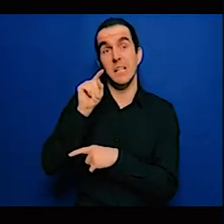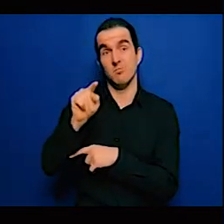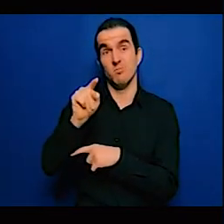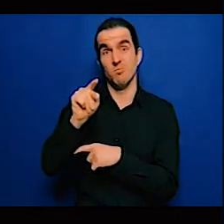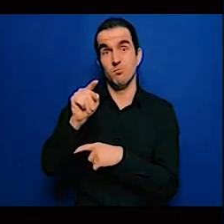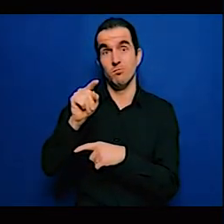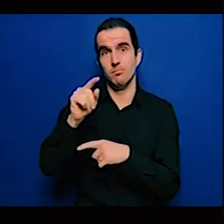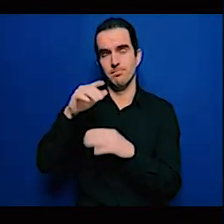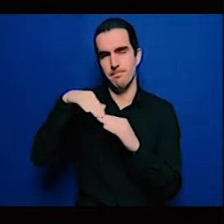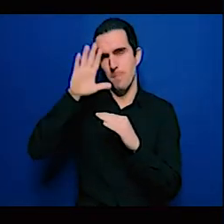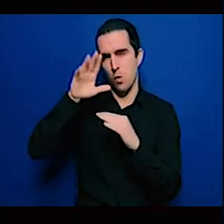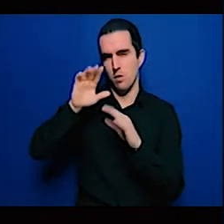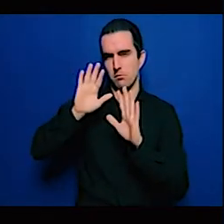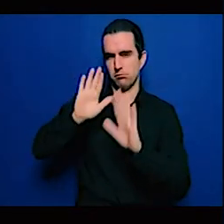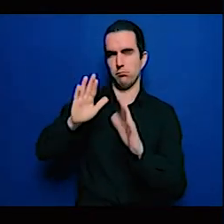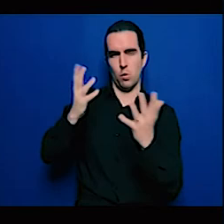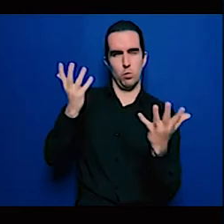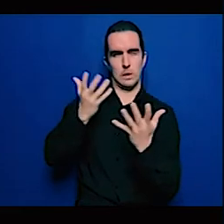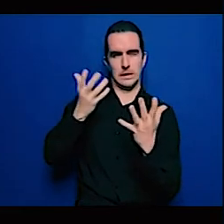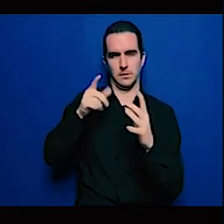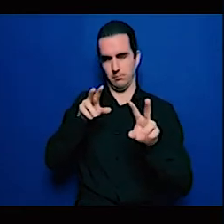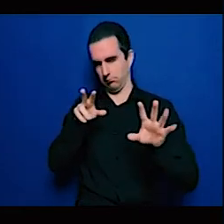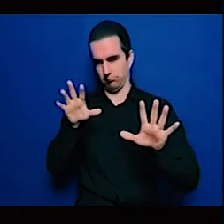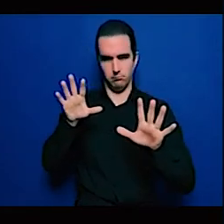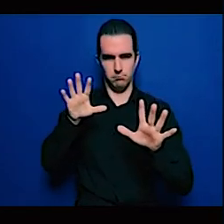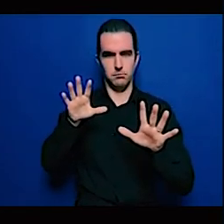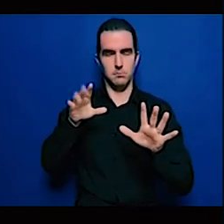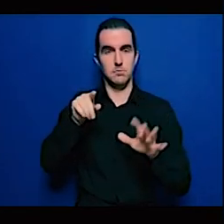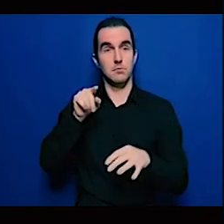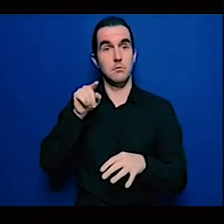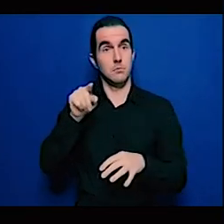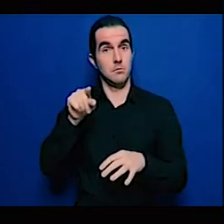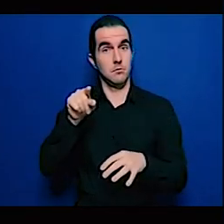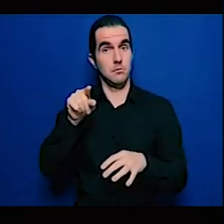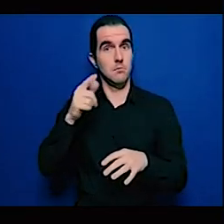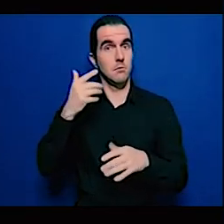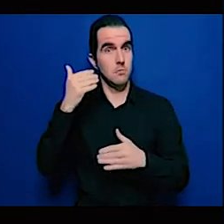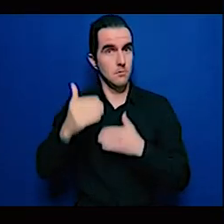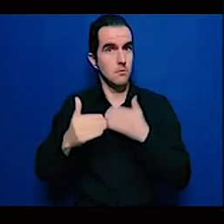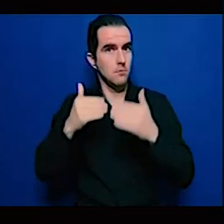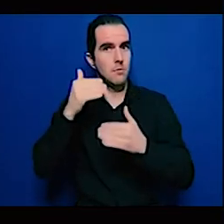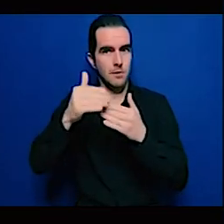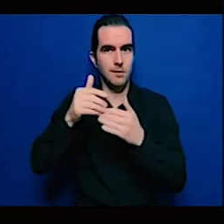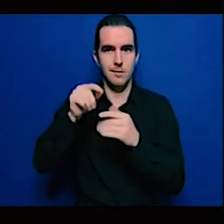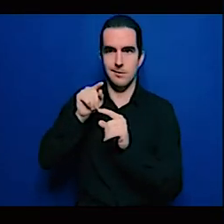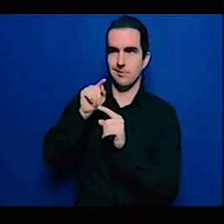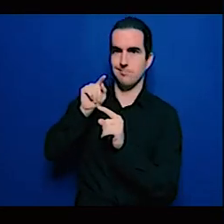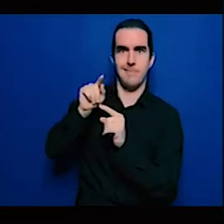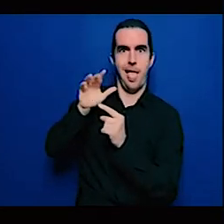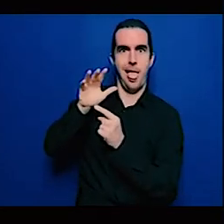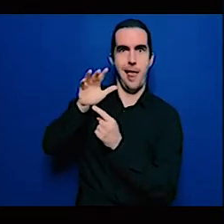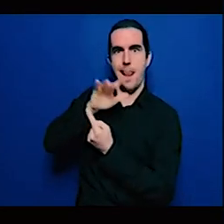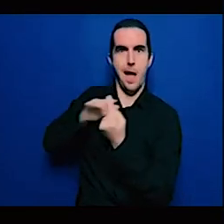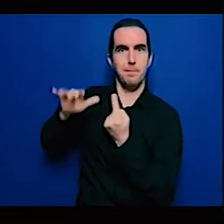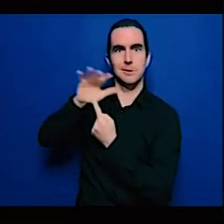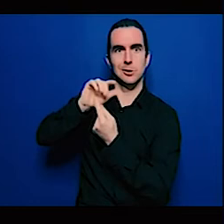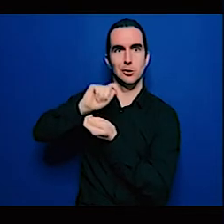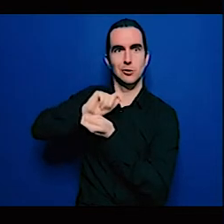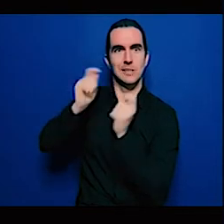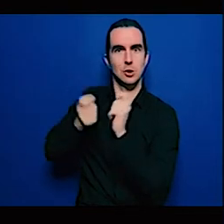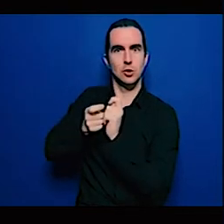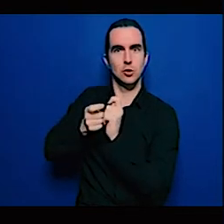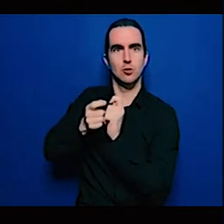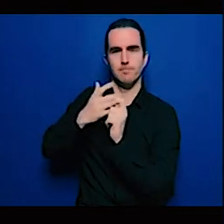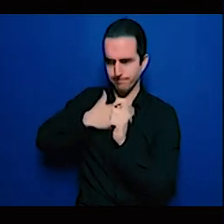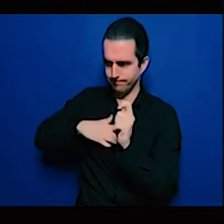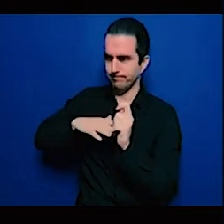climate change convention. In every country there is a team that was formed to drop this report but it's not done